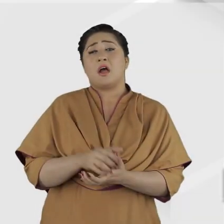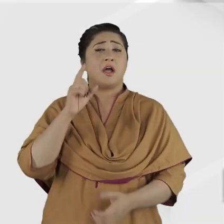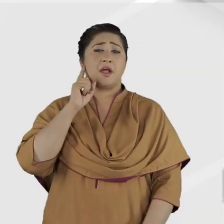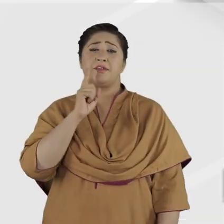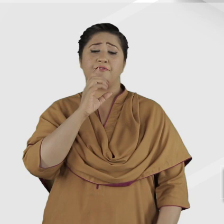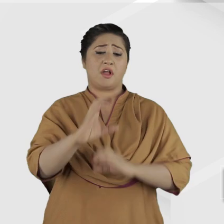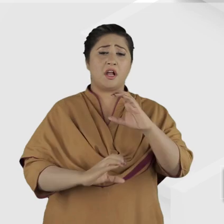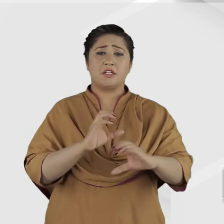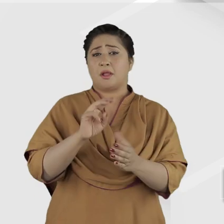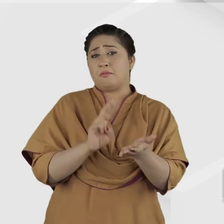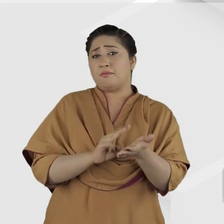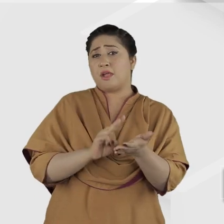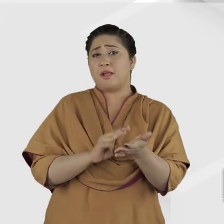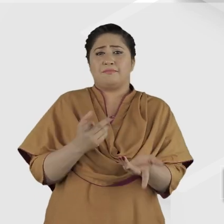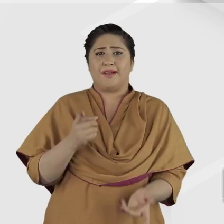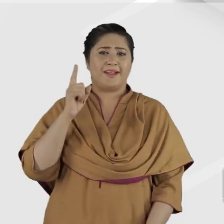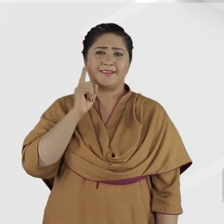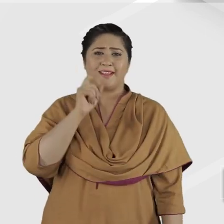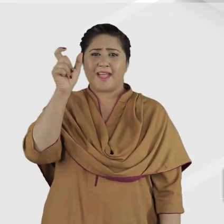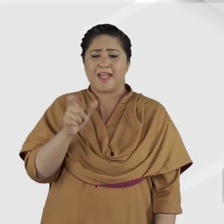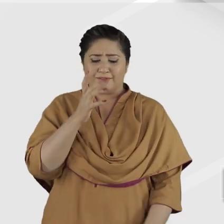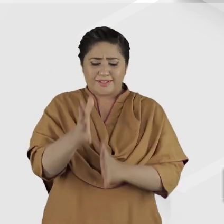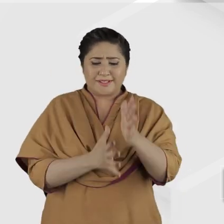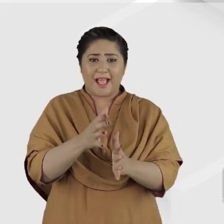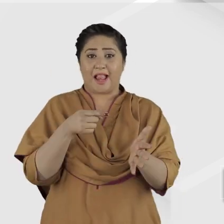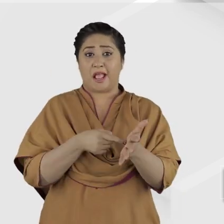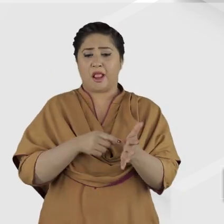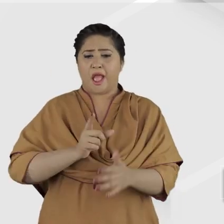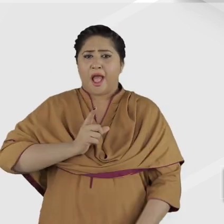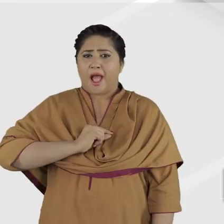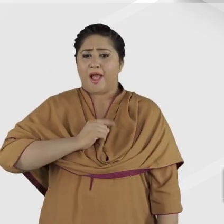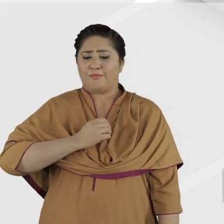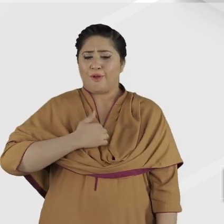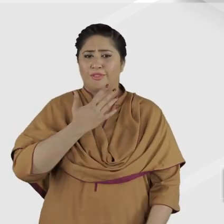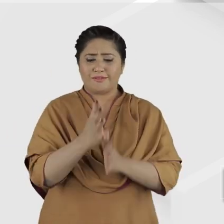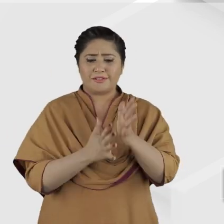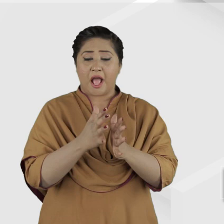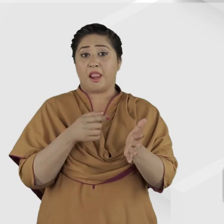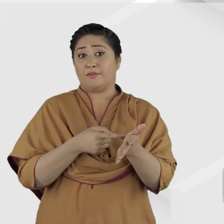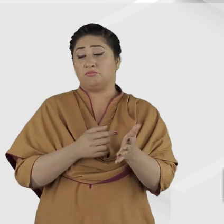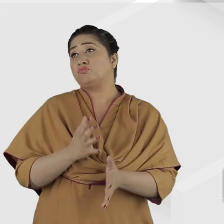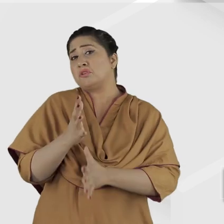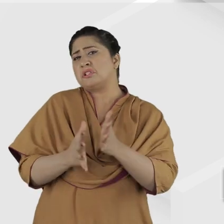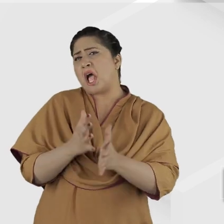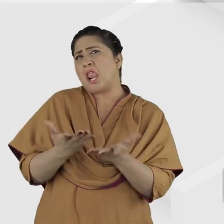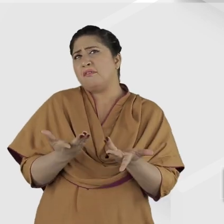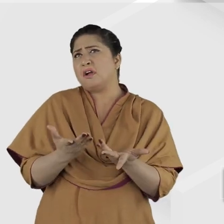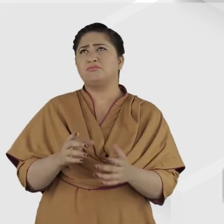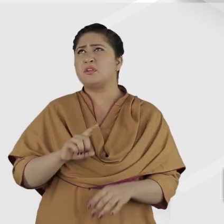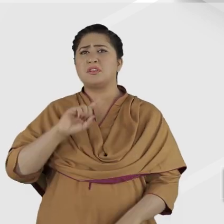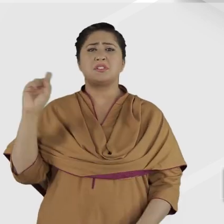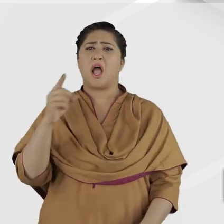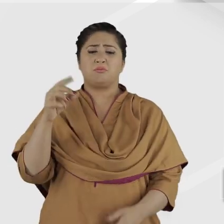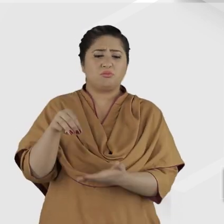Members of deaf cultures communicate via sign language. It is their native language. Sign language is